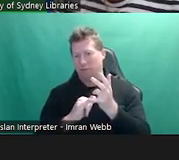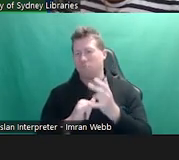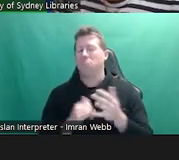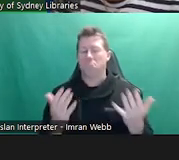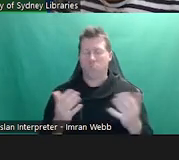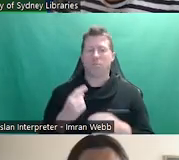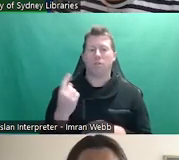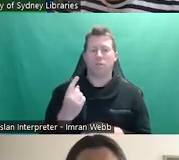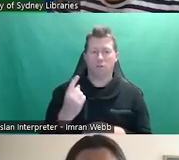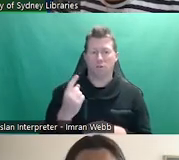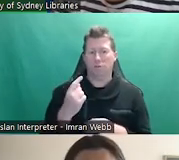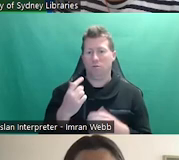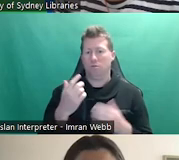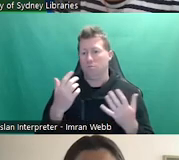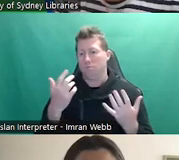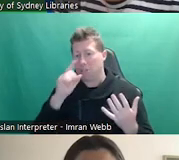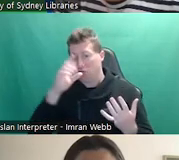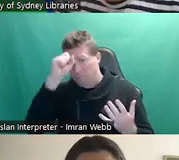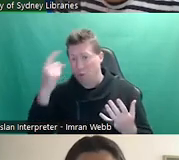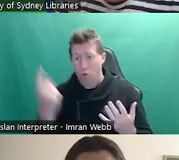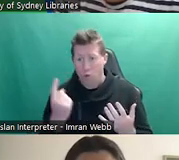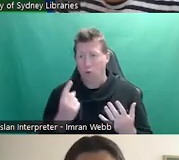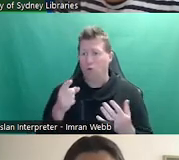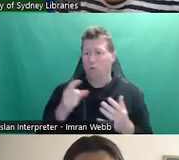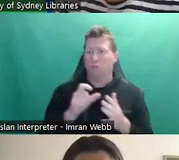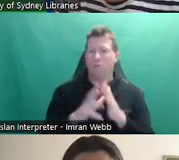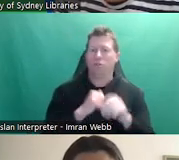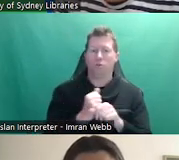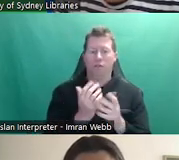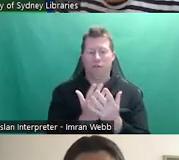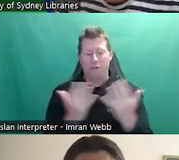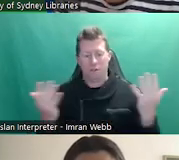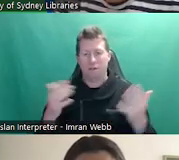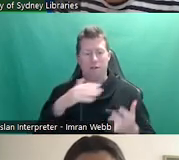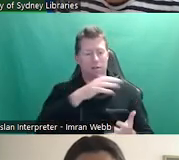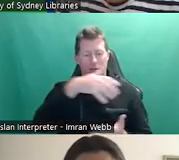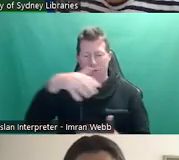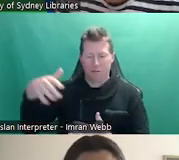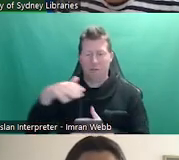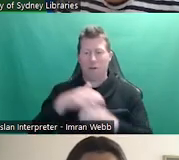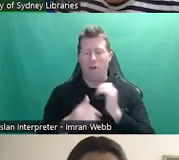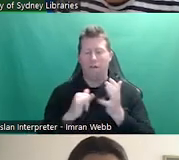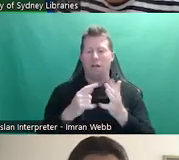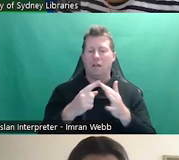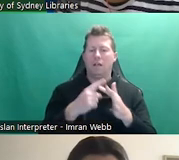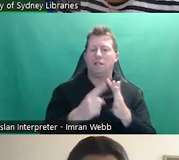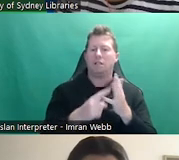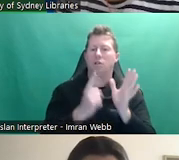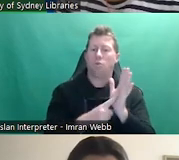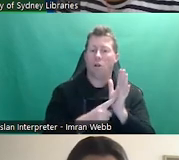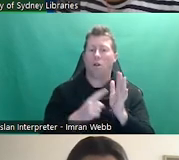you who might need a reminder, after collecting a handful of testimonies on sexual assault from close friends in May 2020